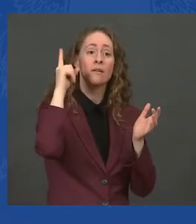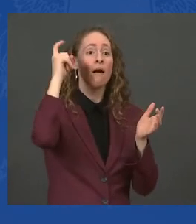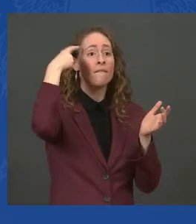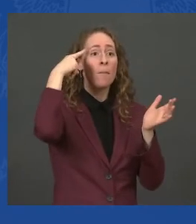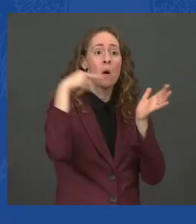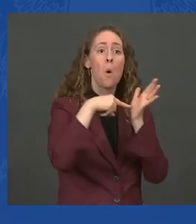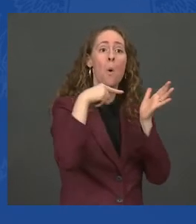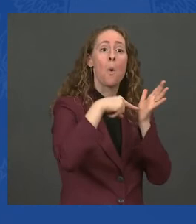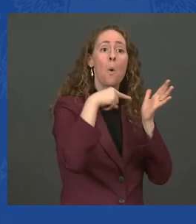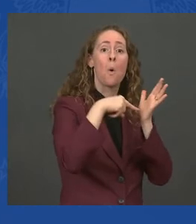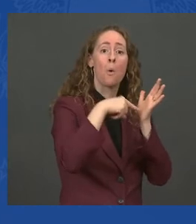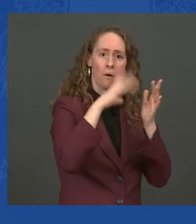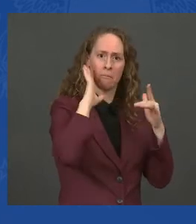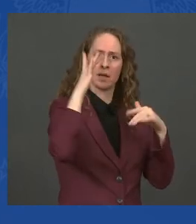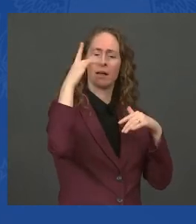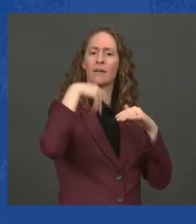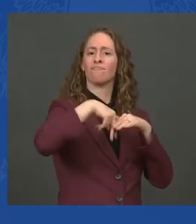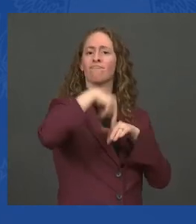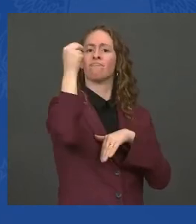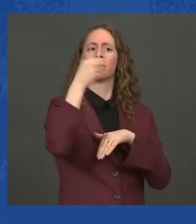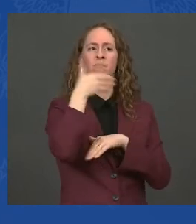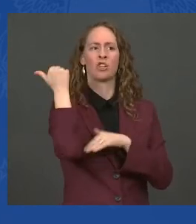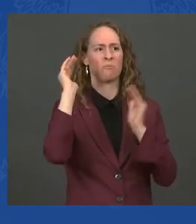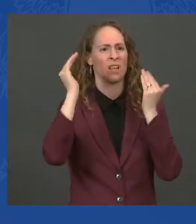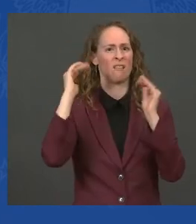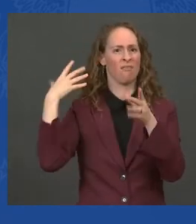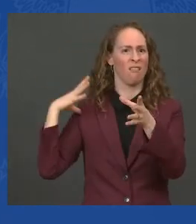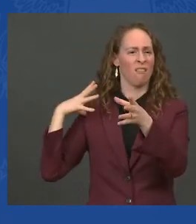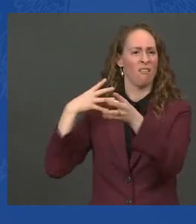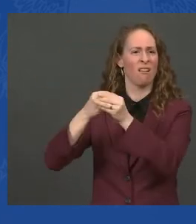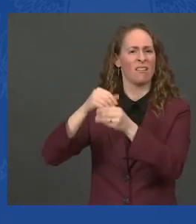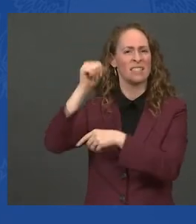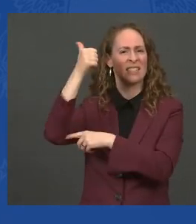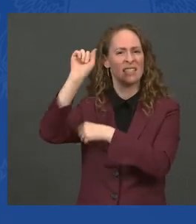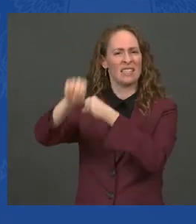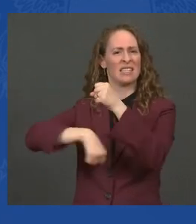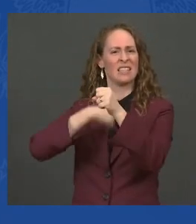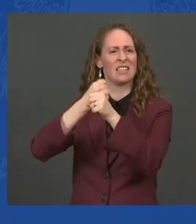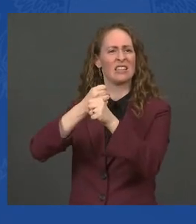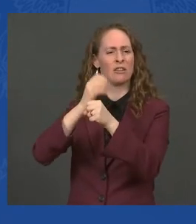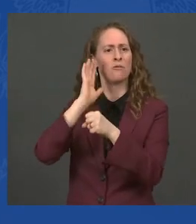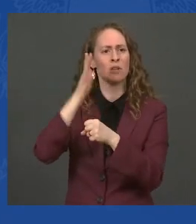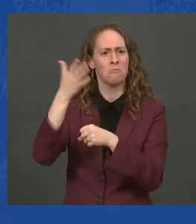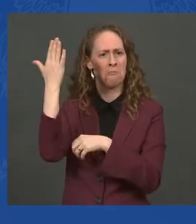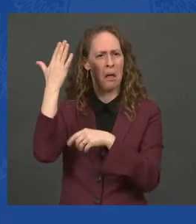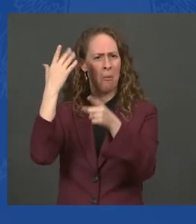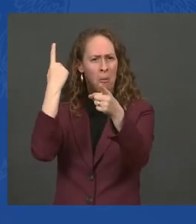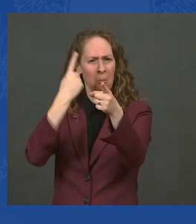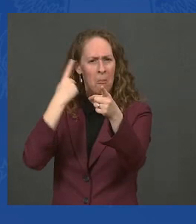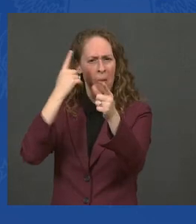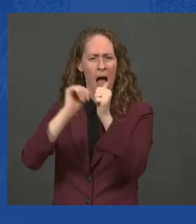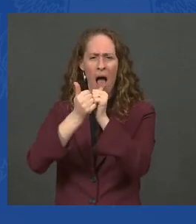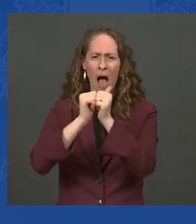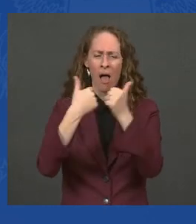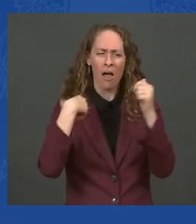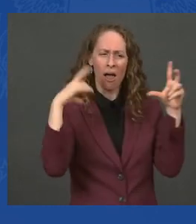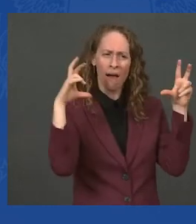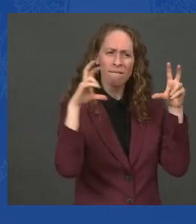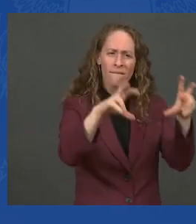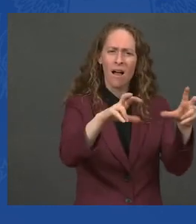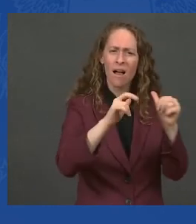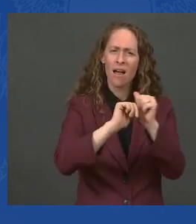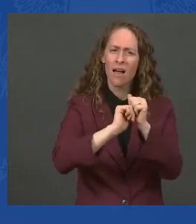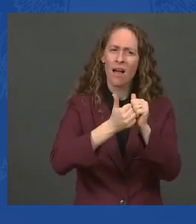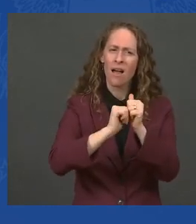investments by making the largest corporations and richest Americans pay a little more in taxes. I think that's a tradeoff that's worth